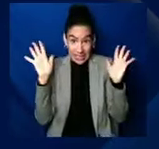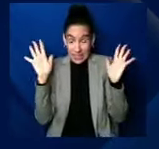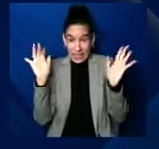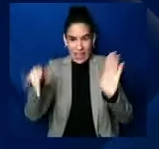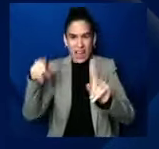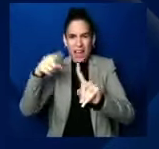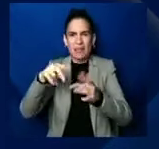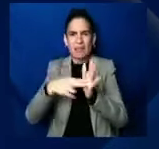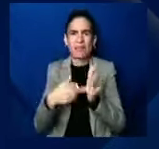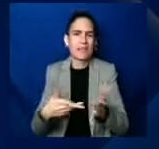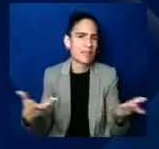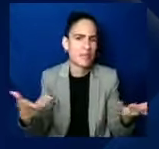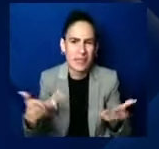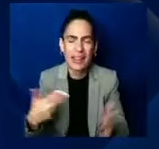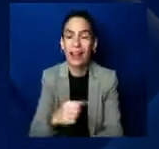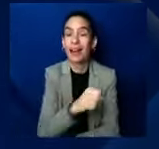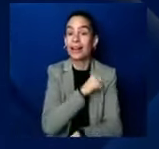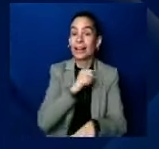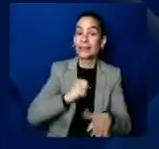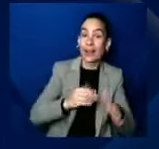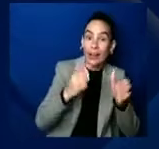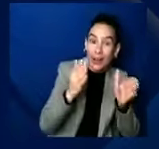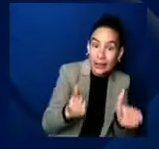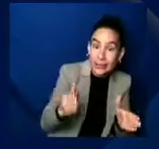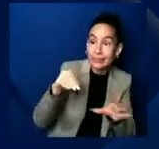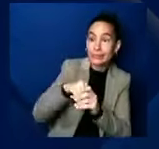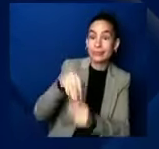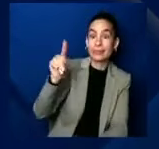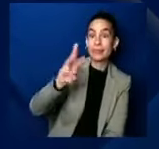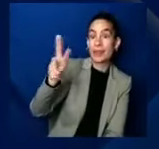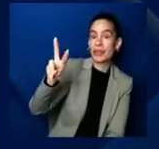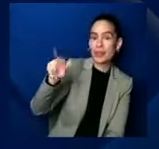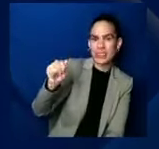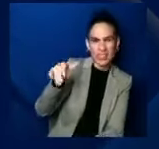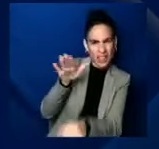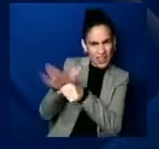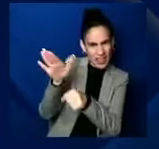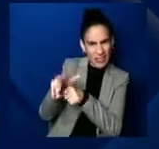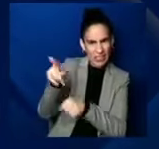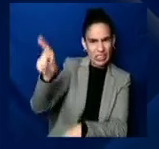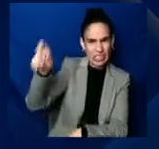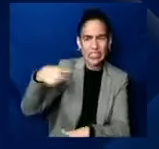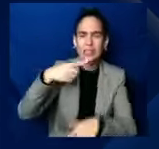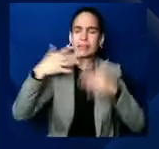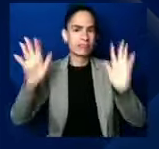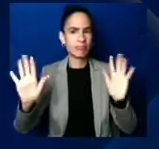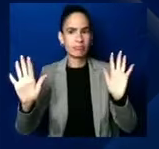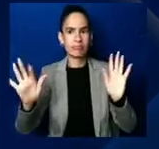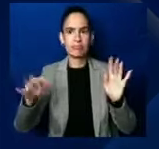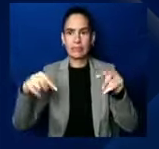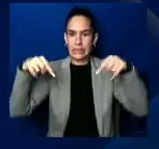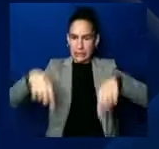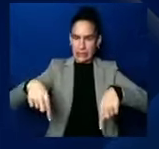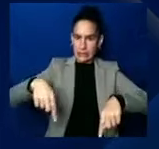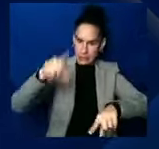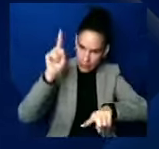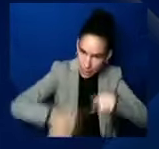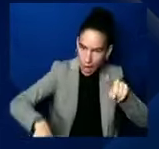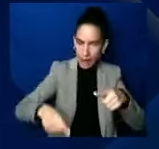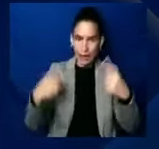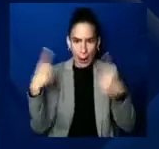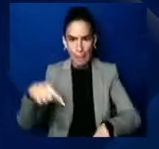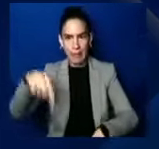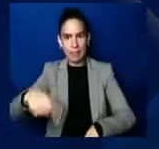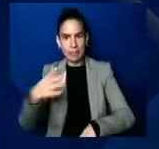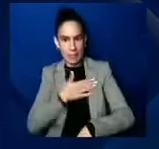sit up and think not in my country, right? If you actually care about American families, that should